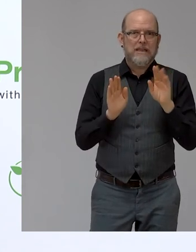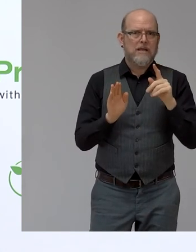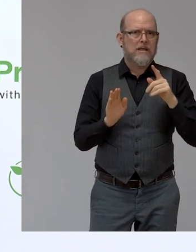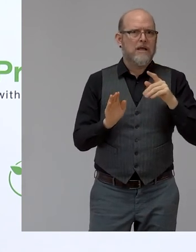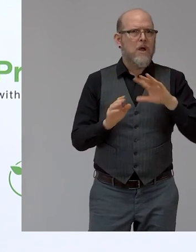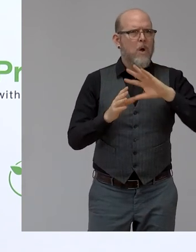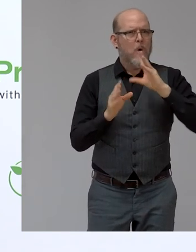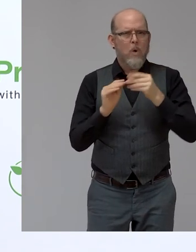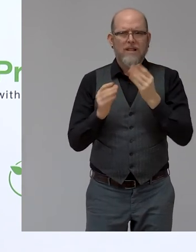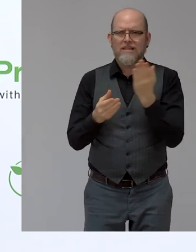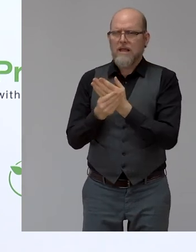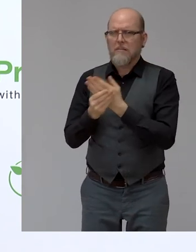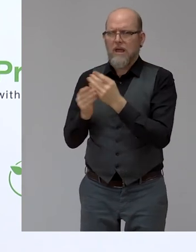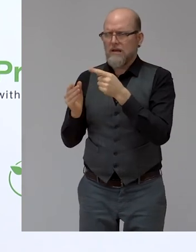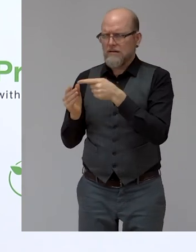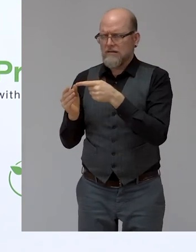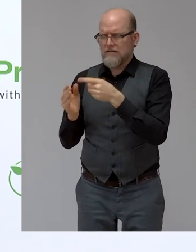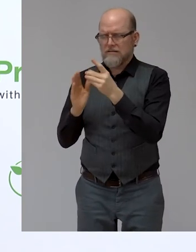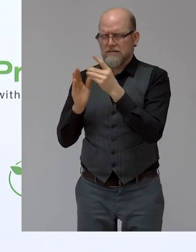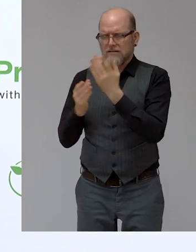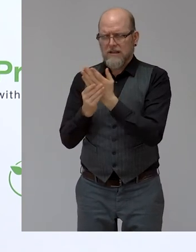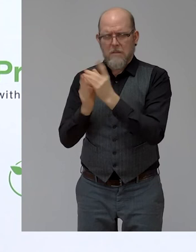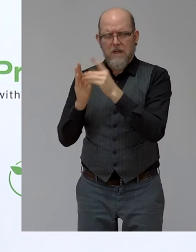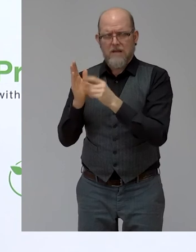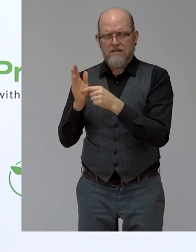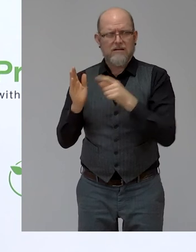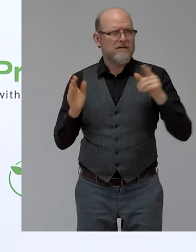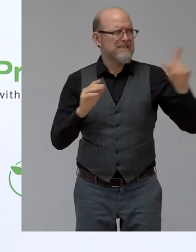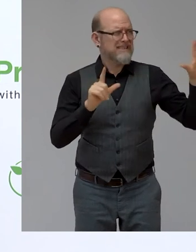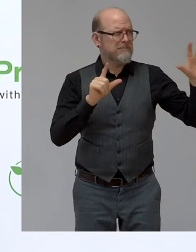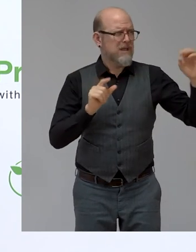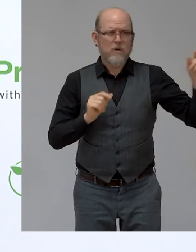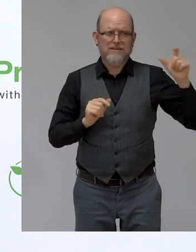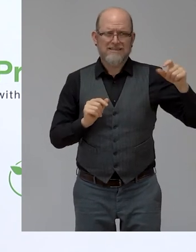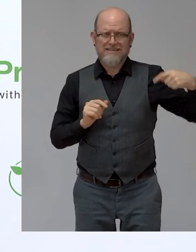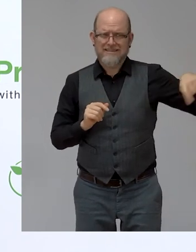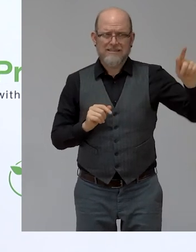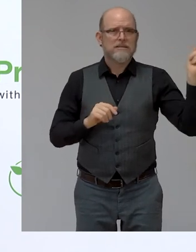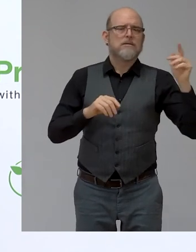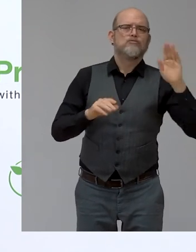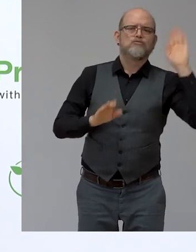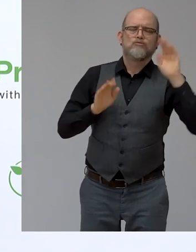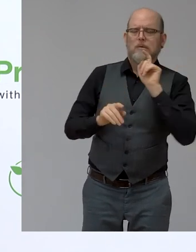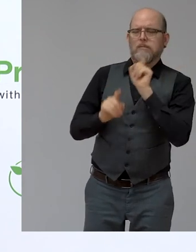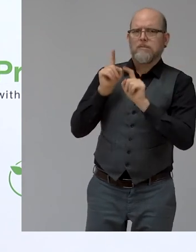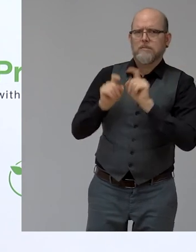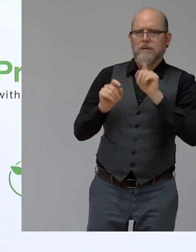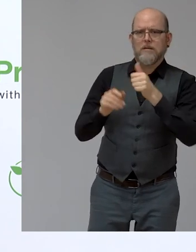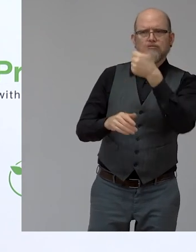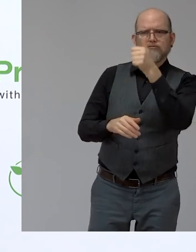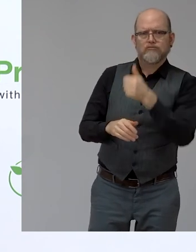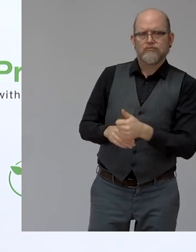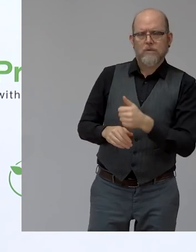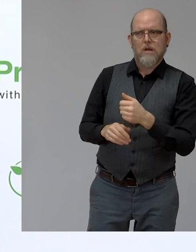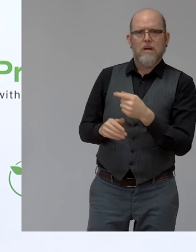names and organization in it. And you have the possibility to grade which one should advance into the